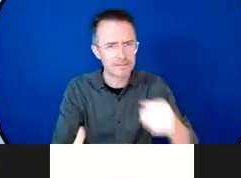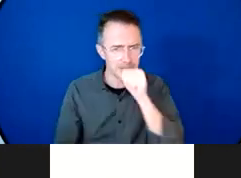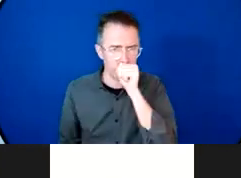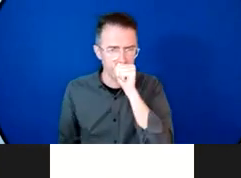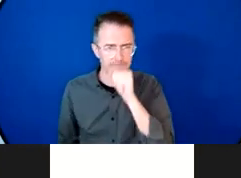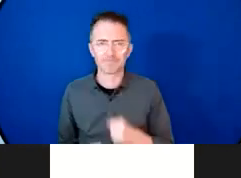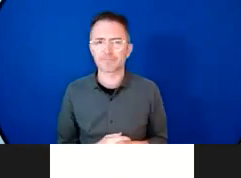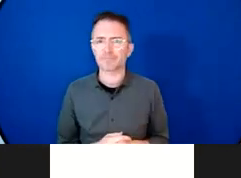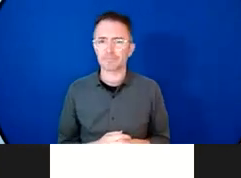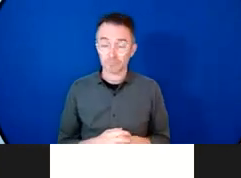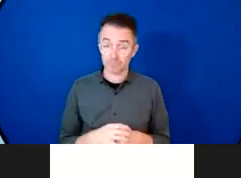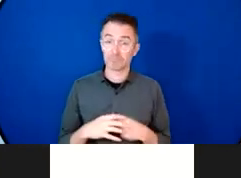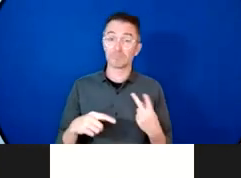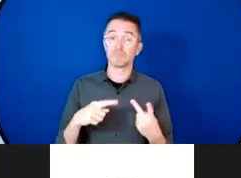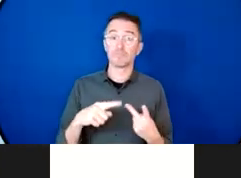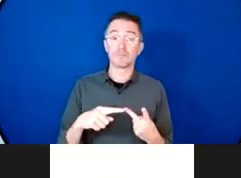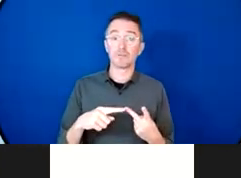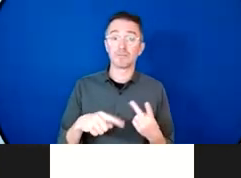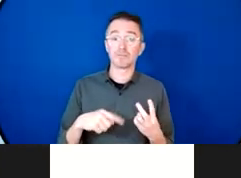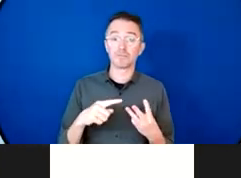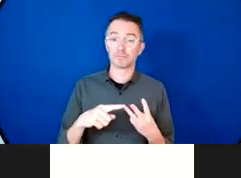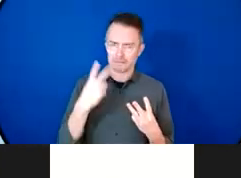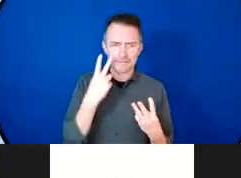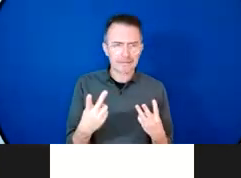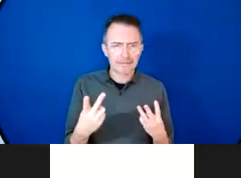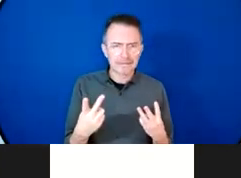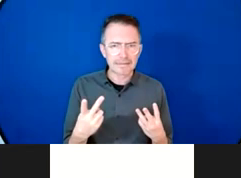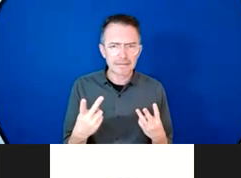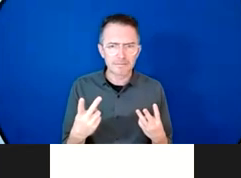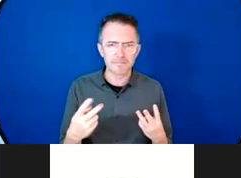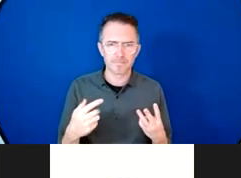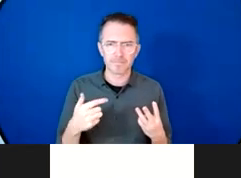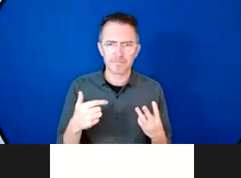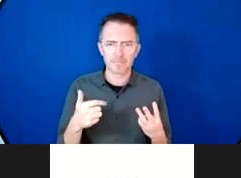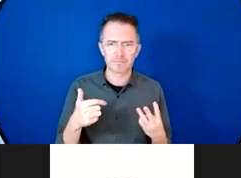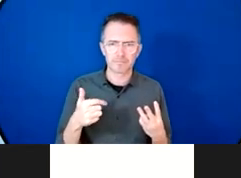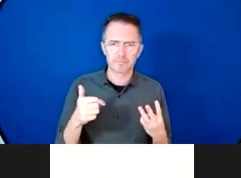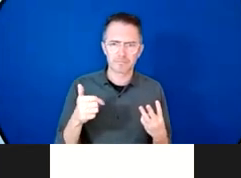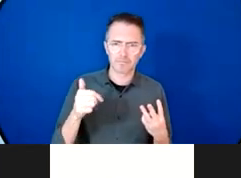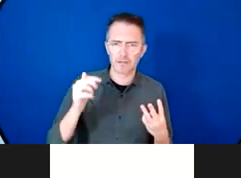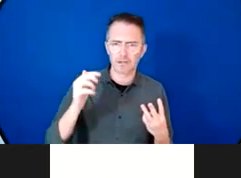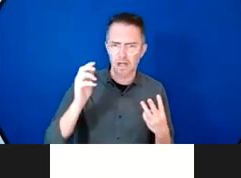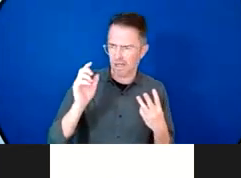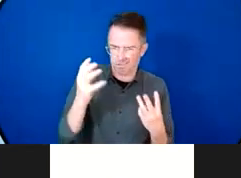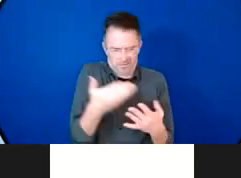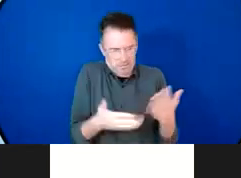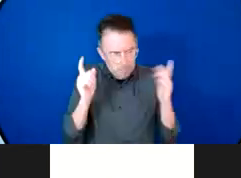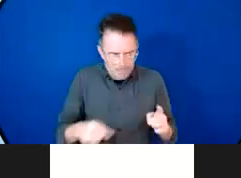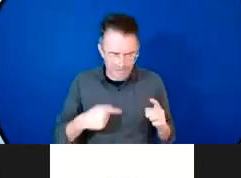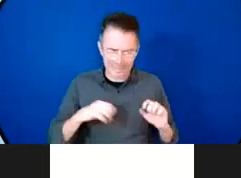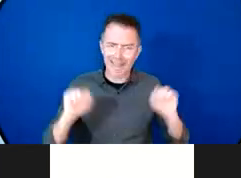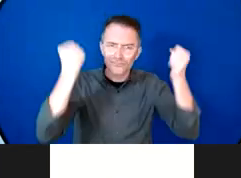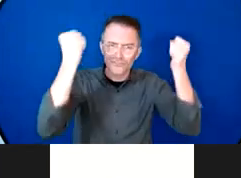have to be doing this but I think that awareness raising across board becomes really key that